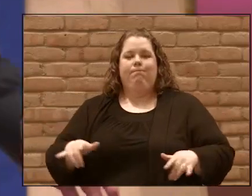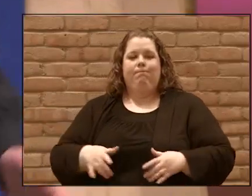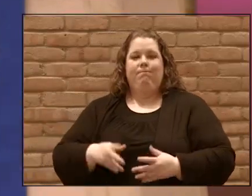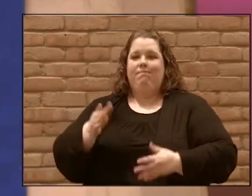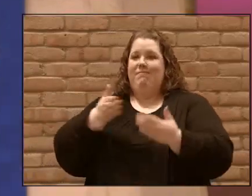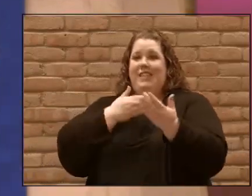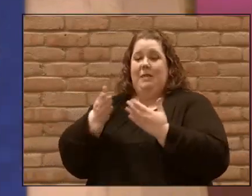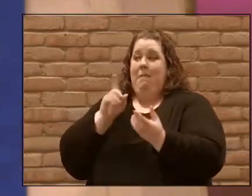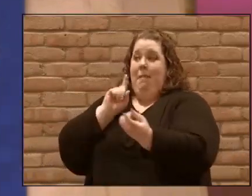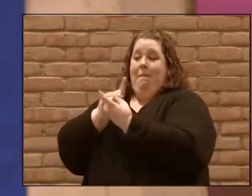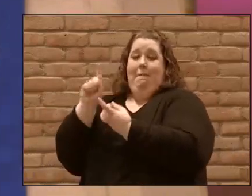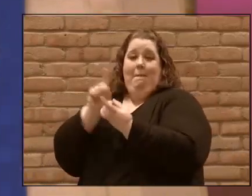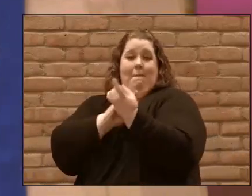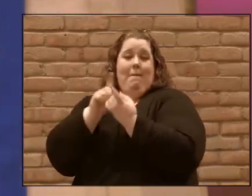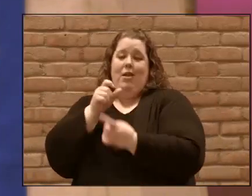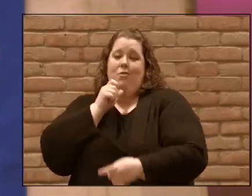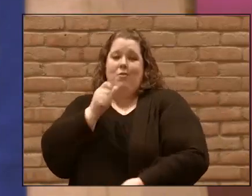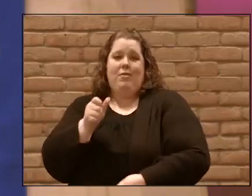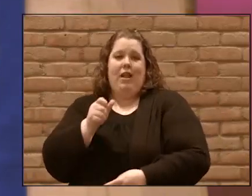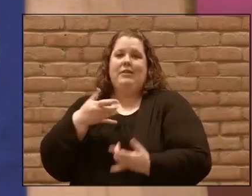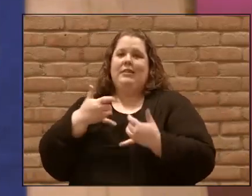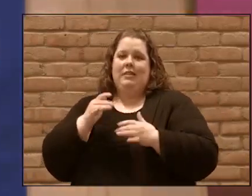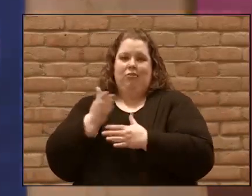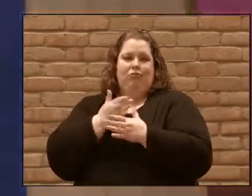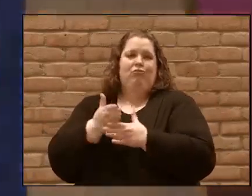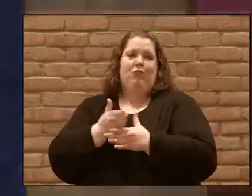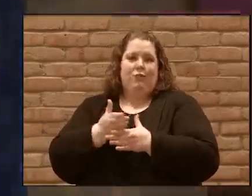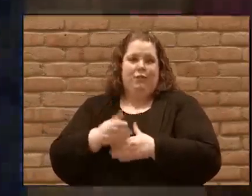so let's take a minute now and watch this